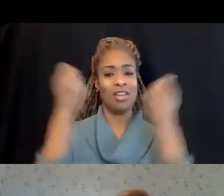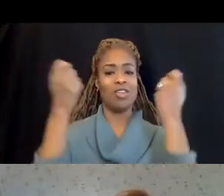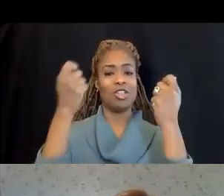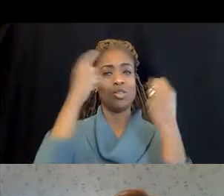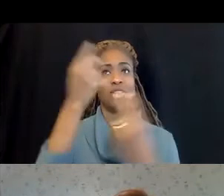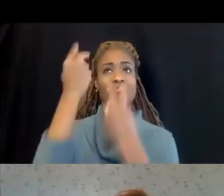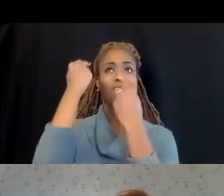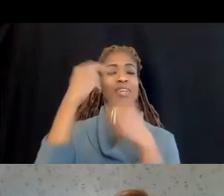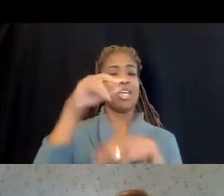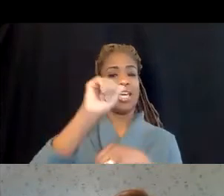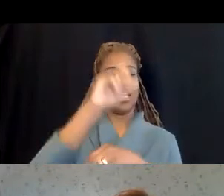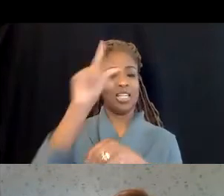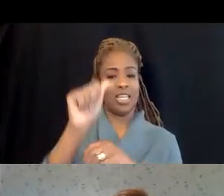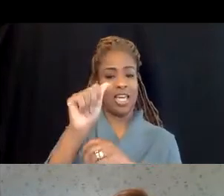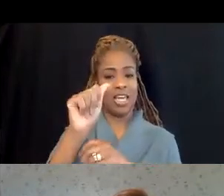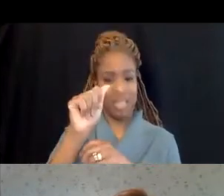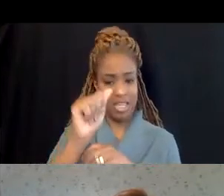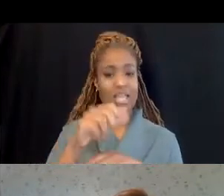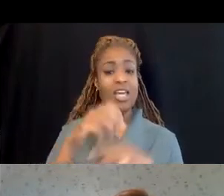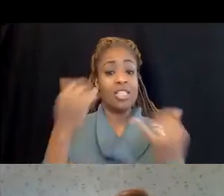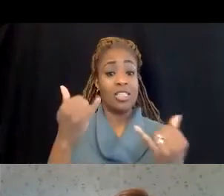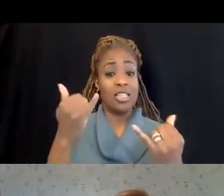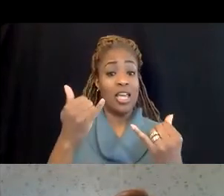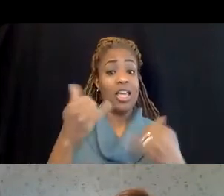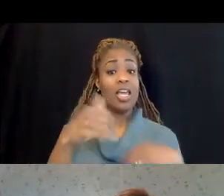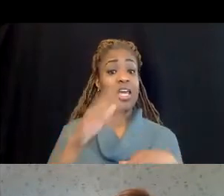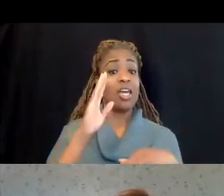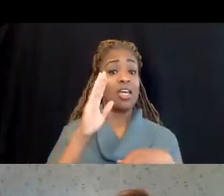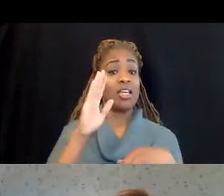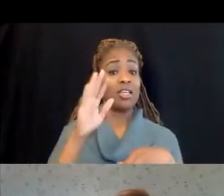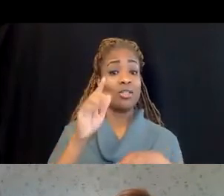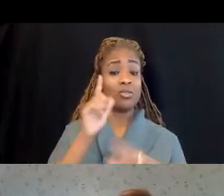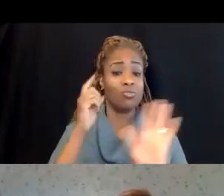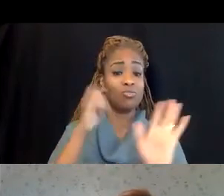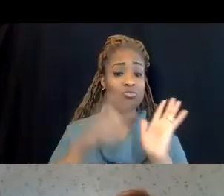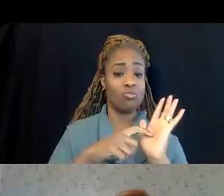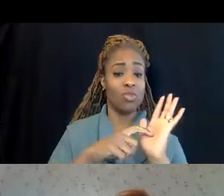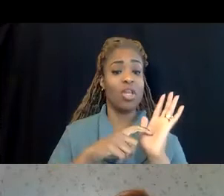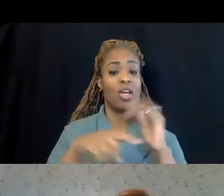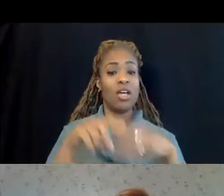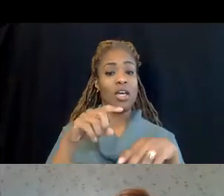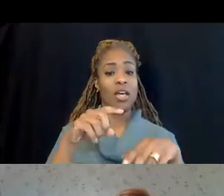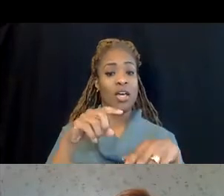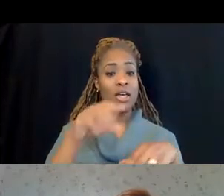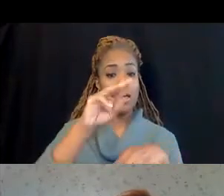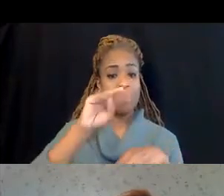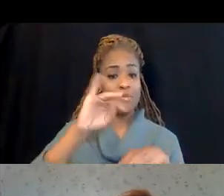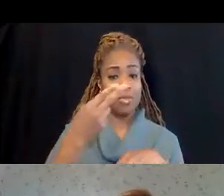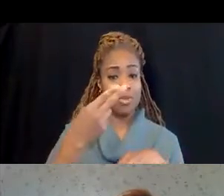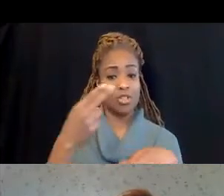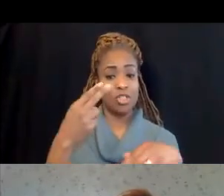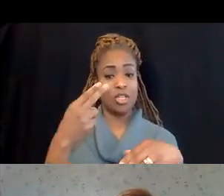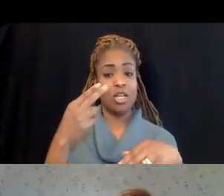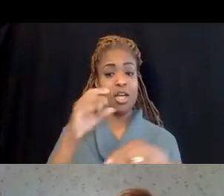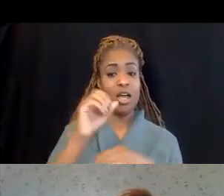session will feature the Michigan Occupational Safety and Health Administration. This session